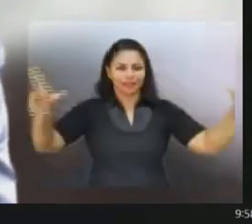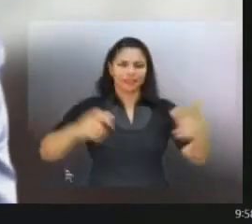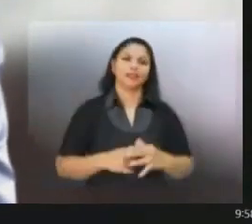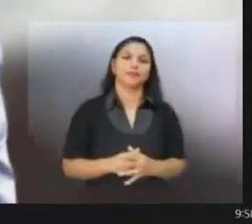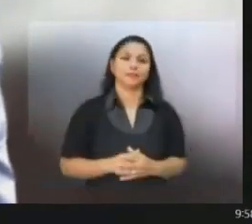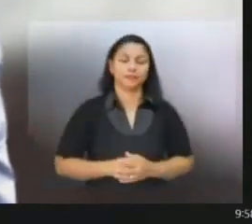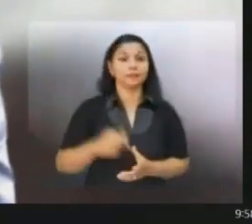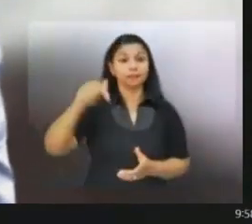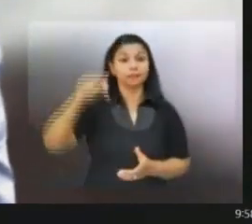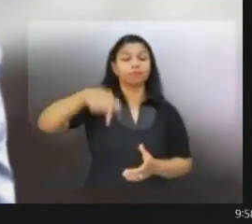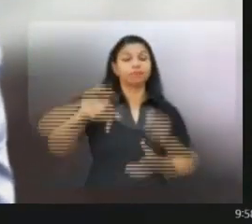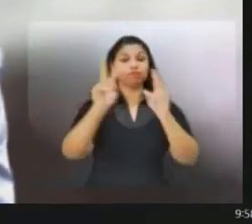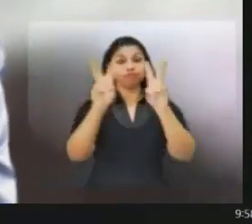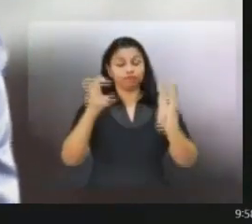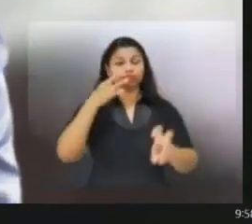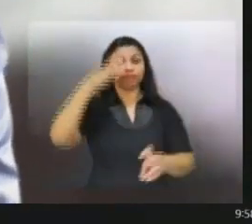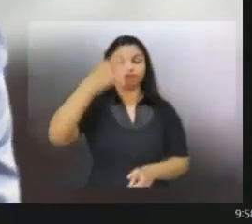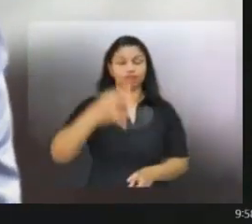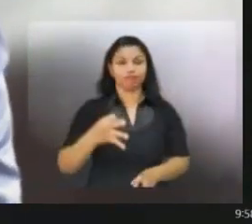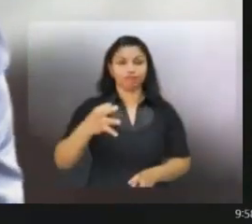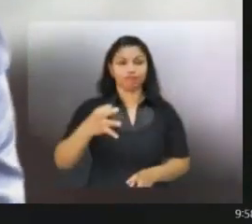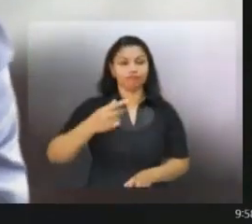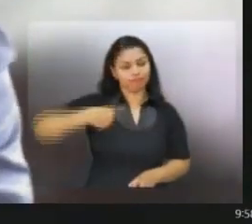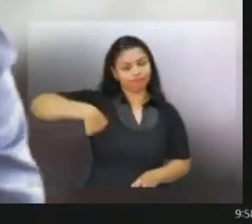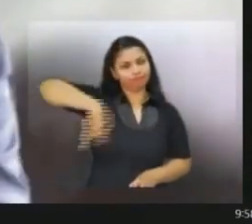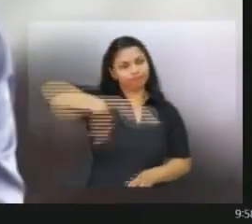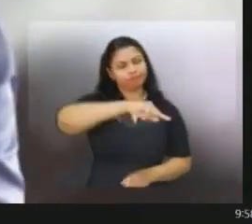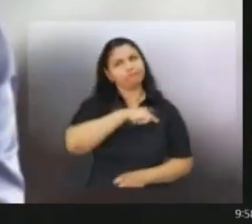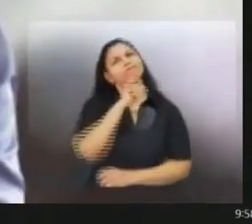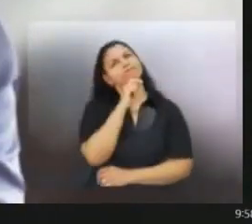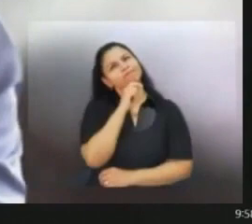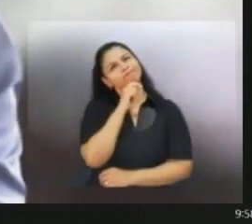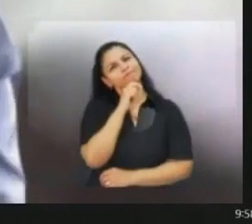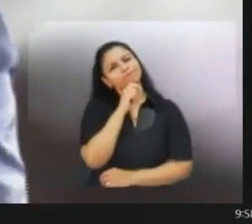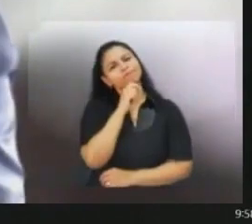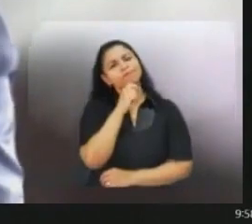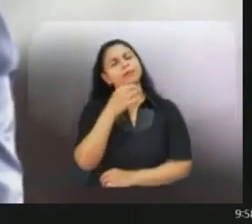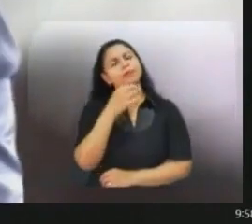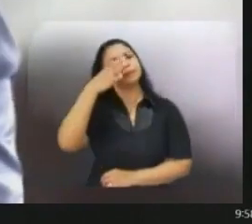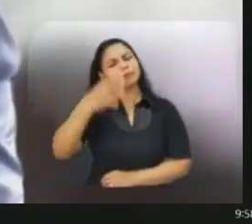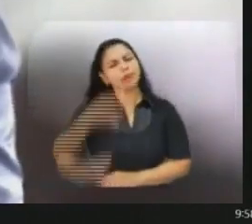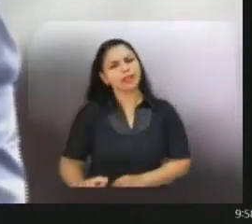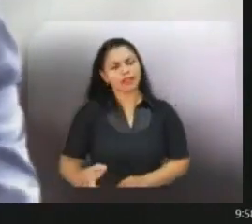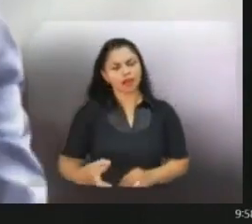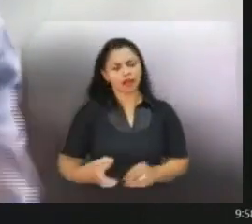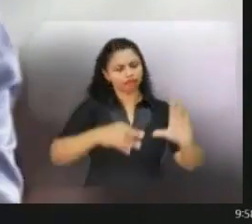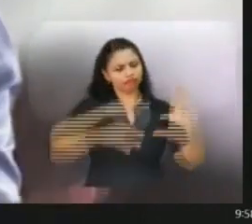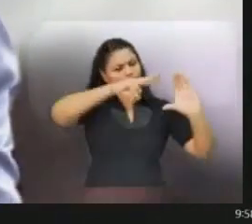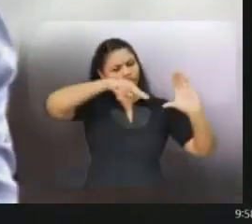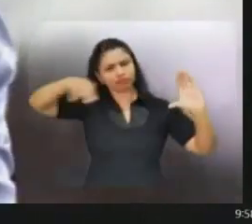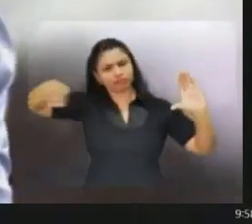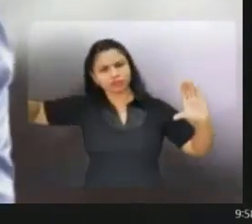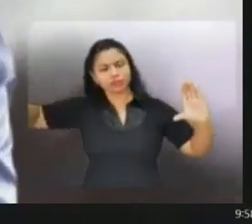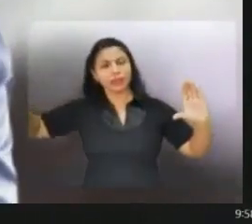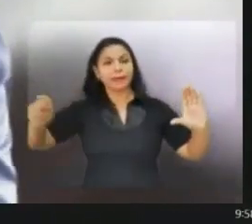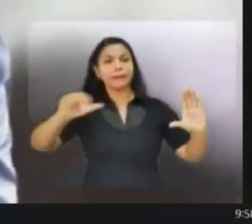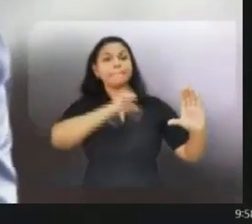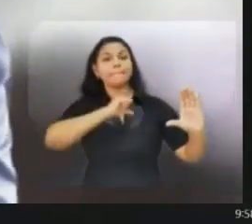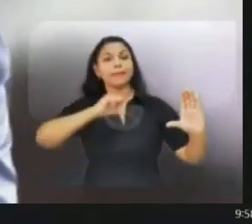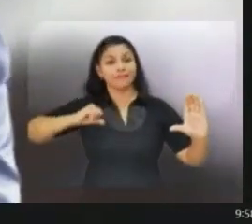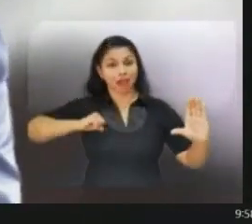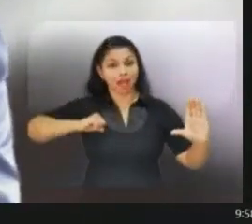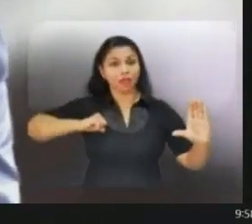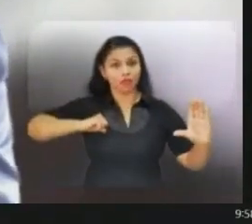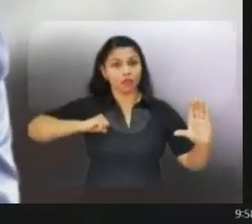what we have today really is that the private networks start to be a hot